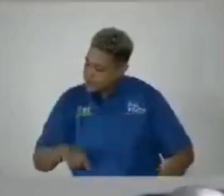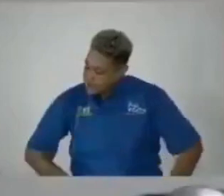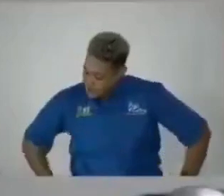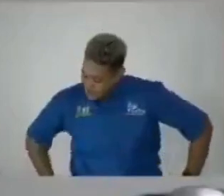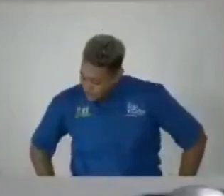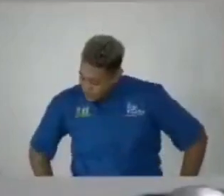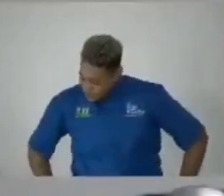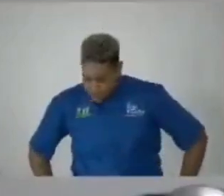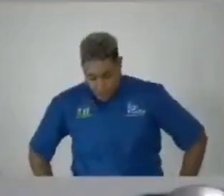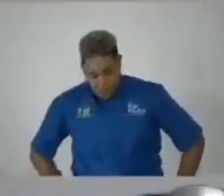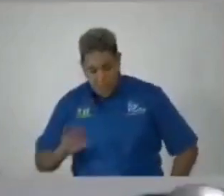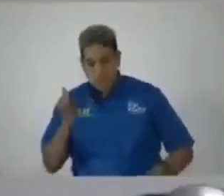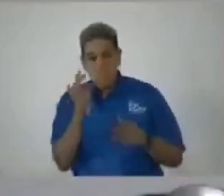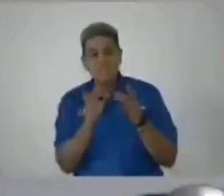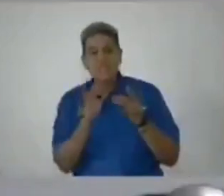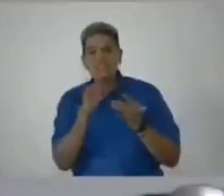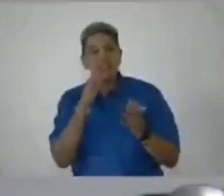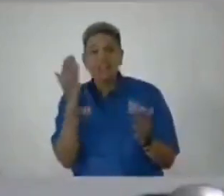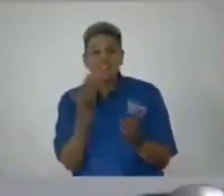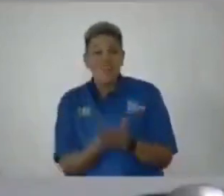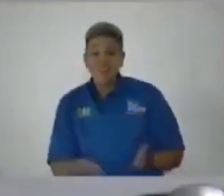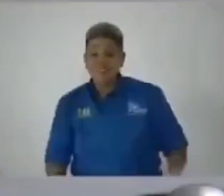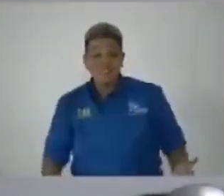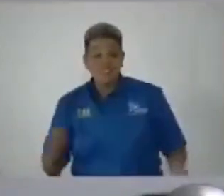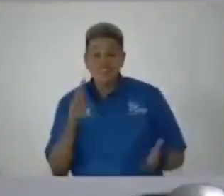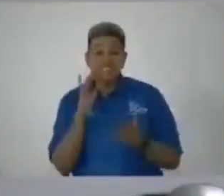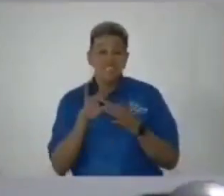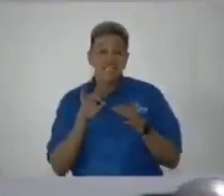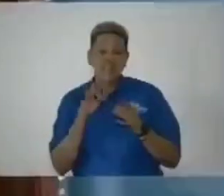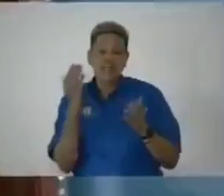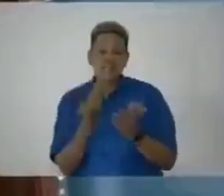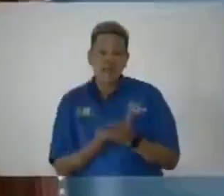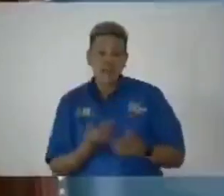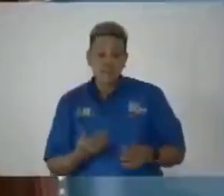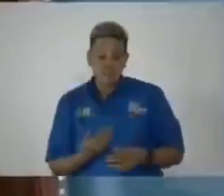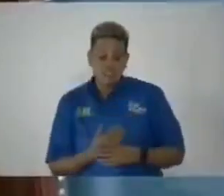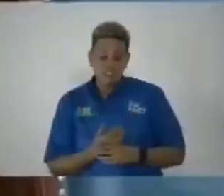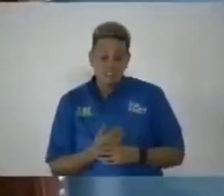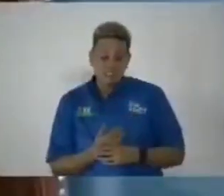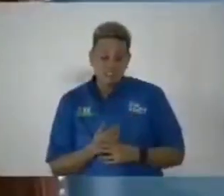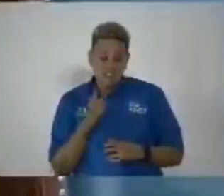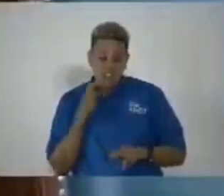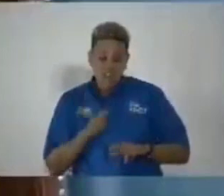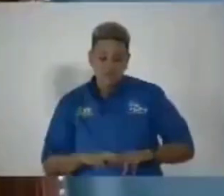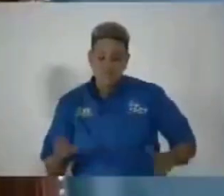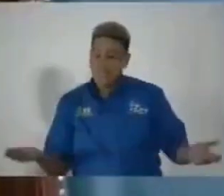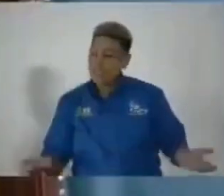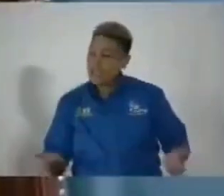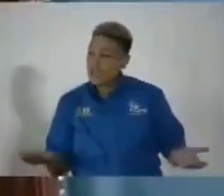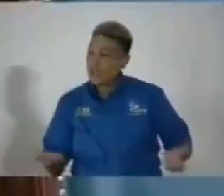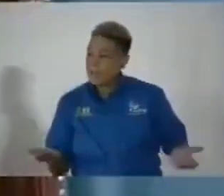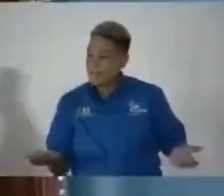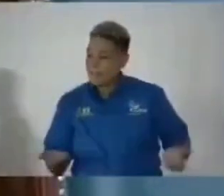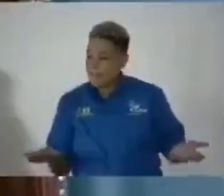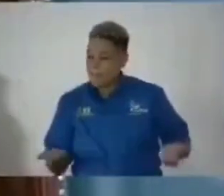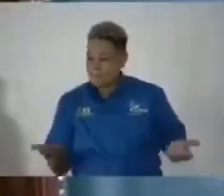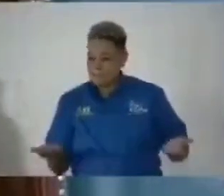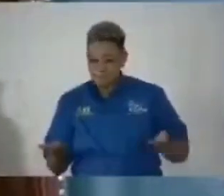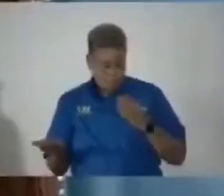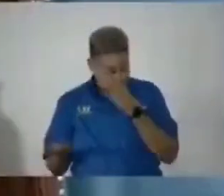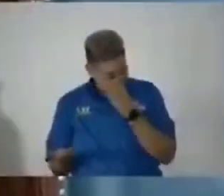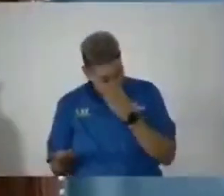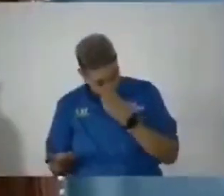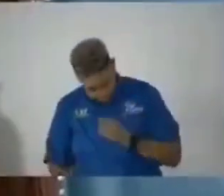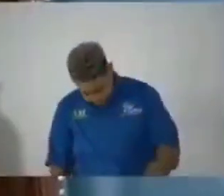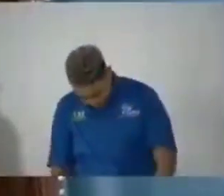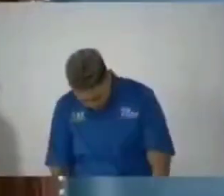stating a fact i am stating a fact i am sitting here members